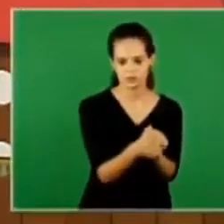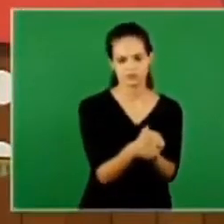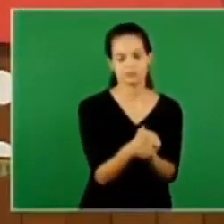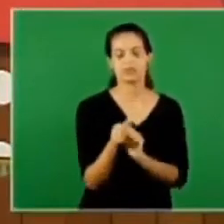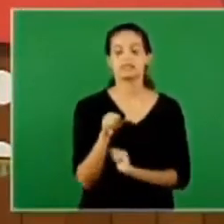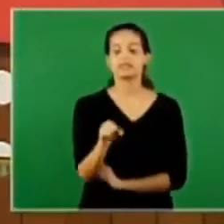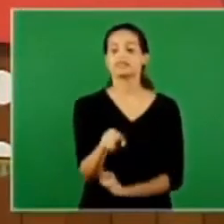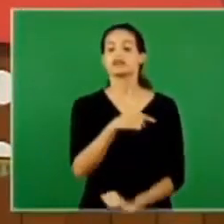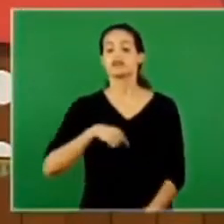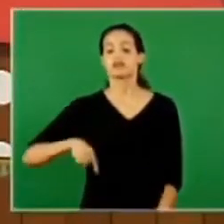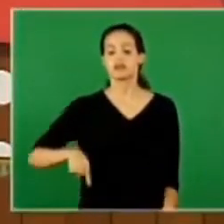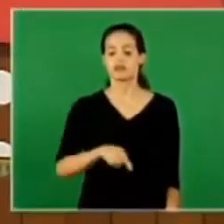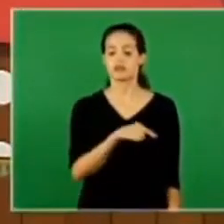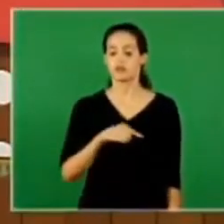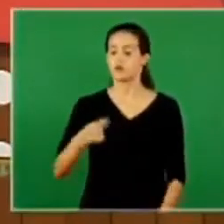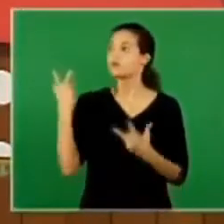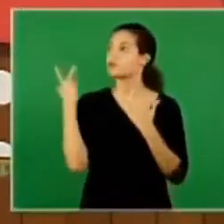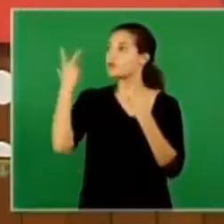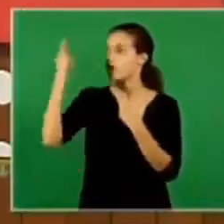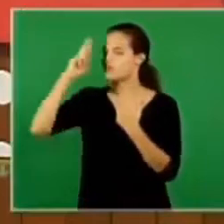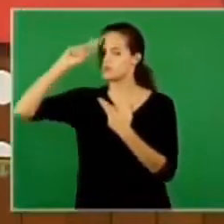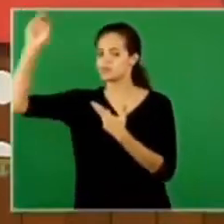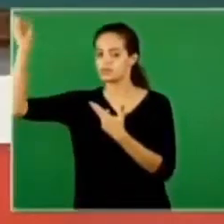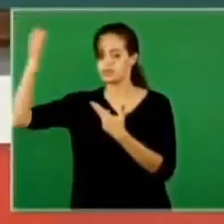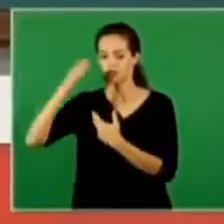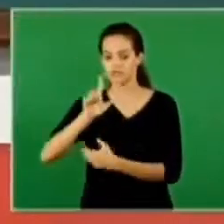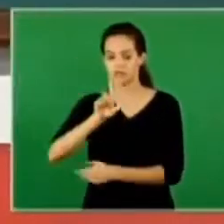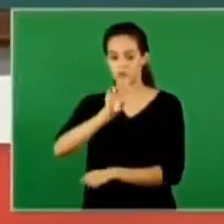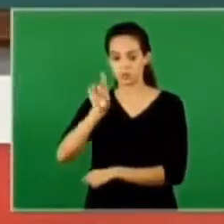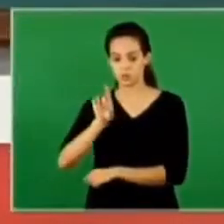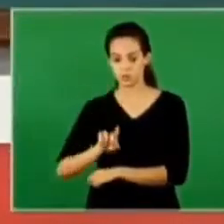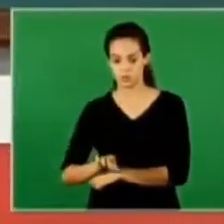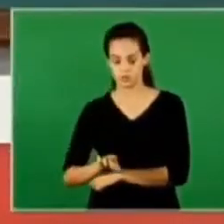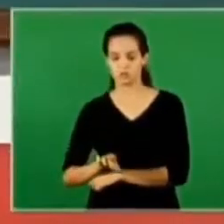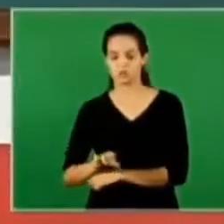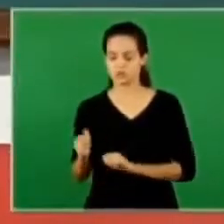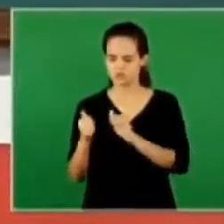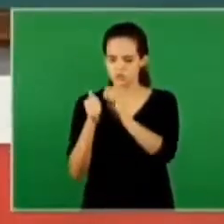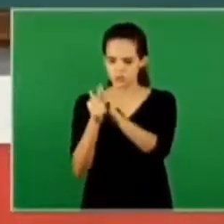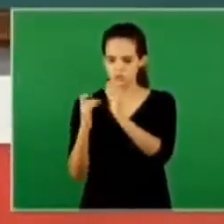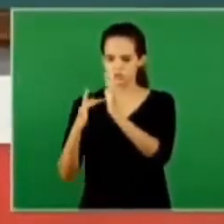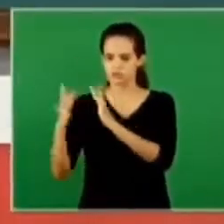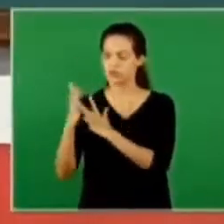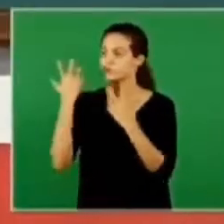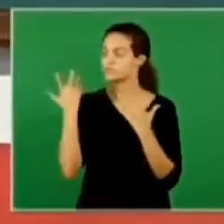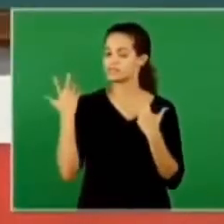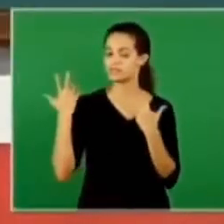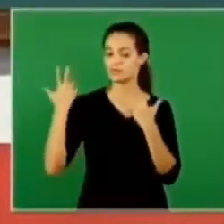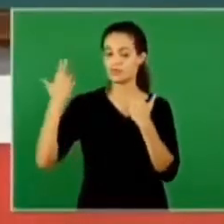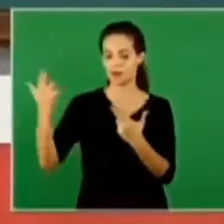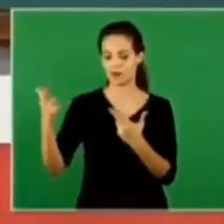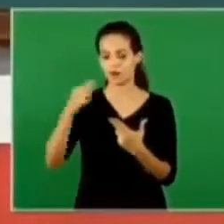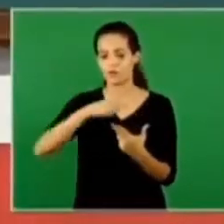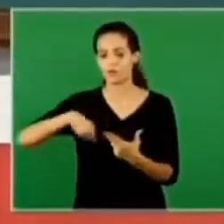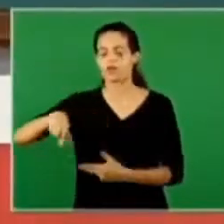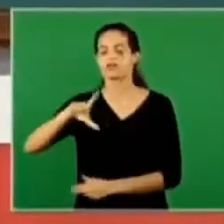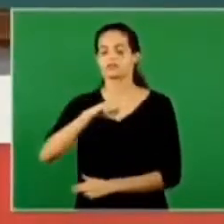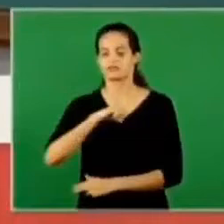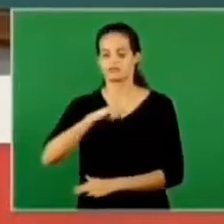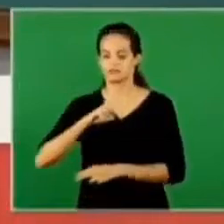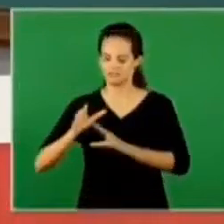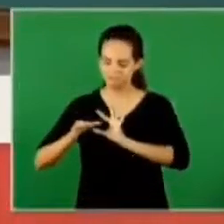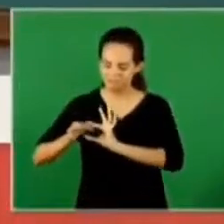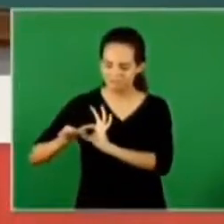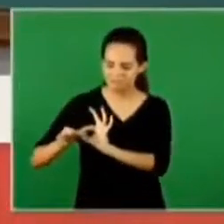light if we walk in the revelation in the same way in the way as jesus is we have